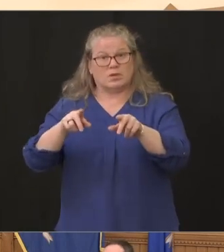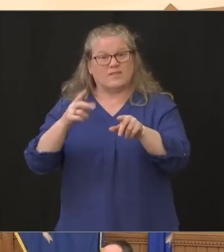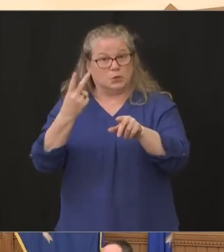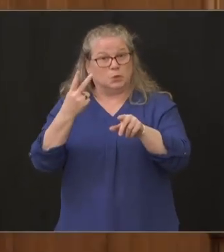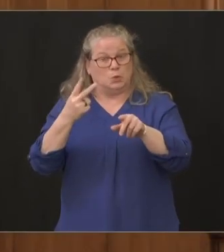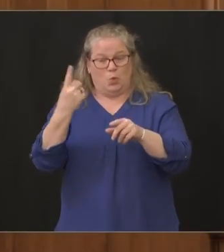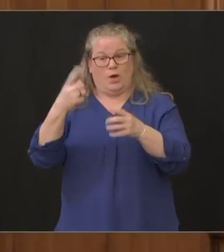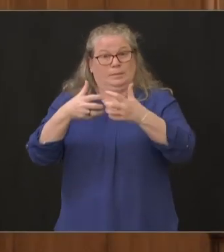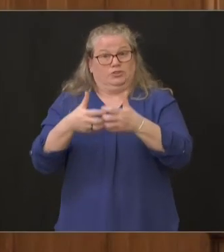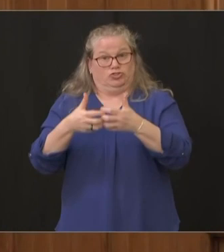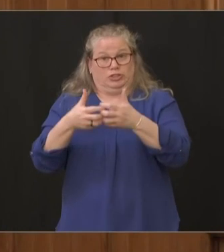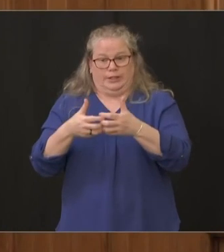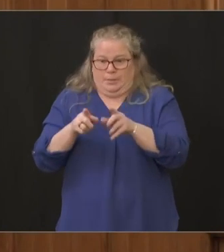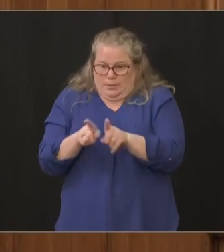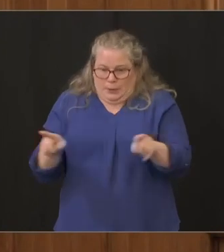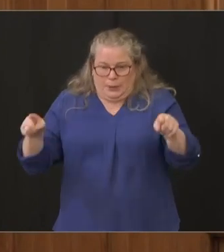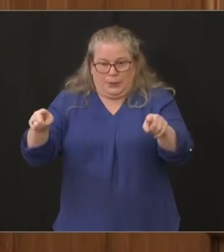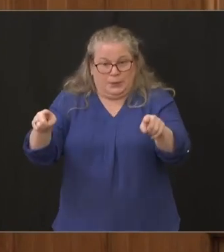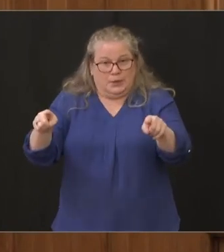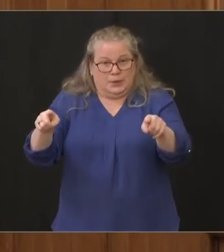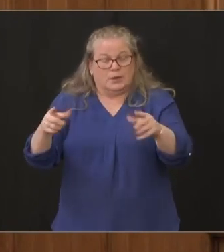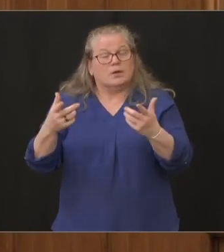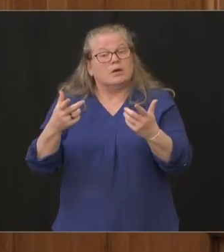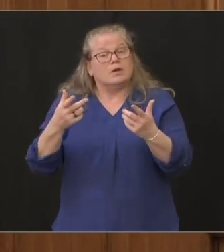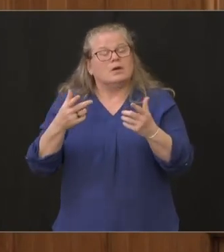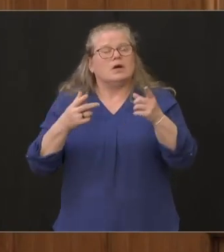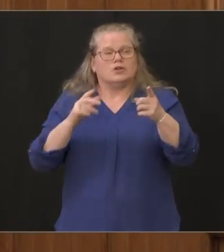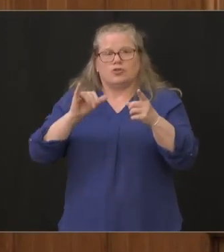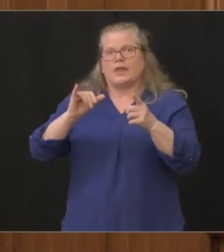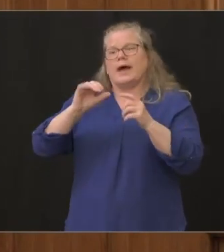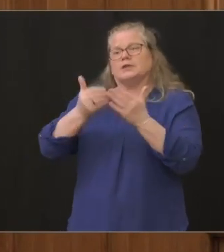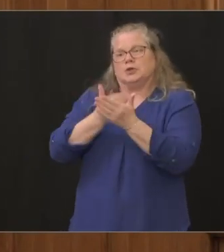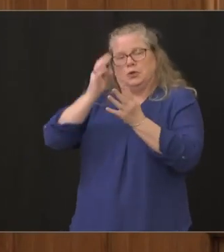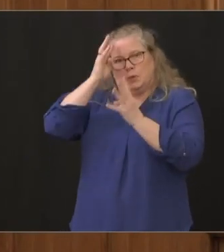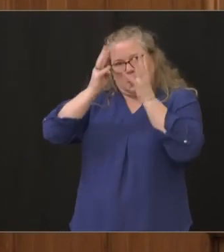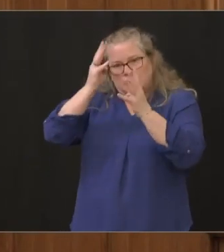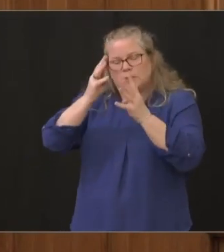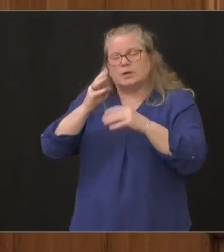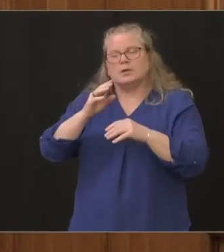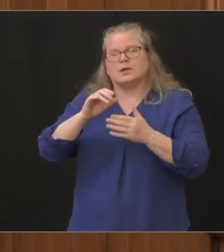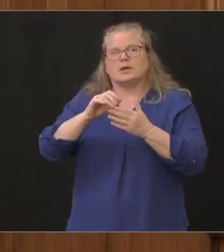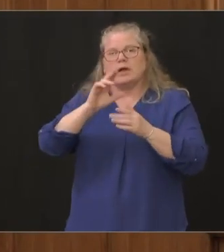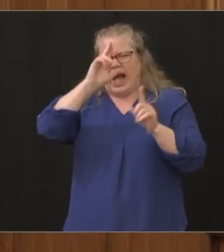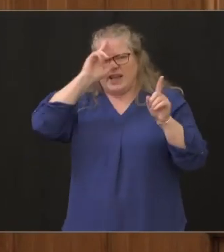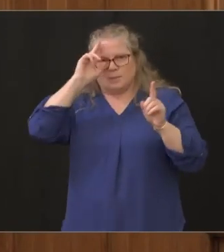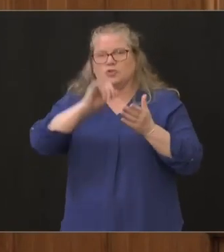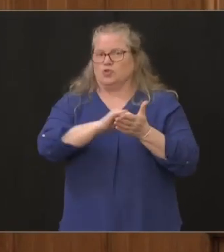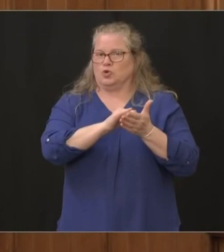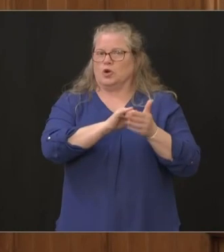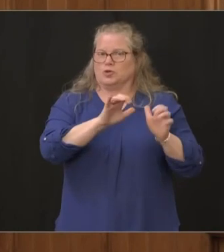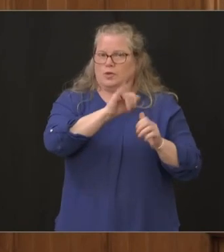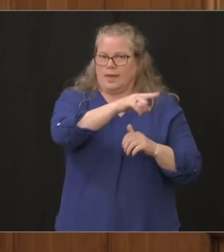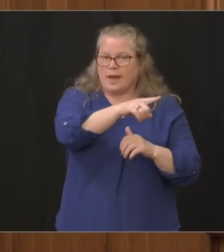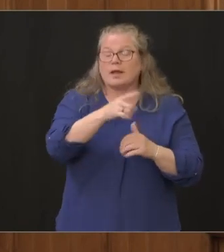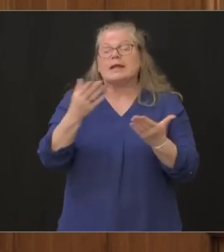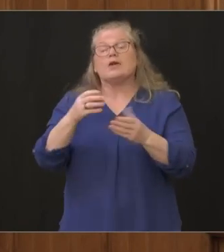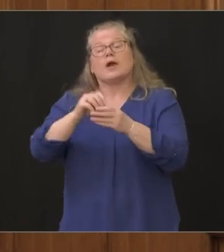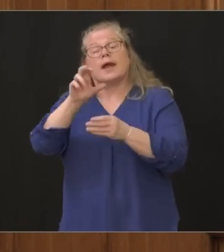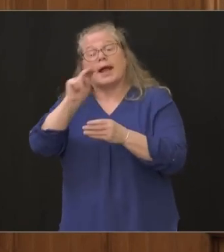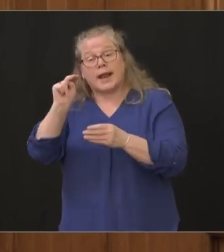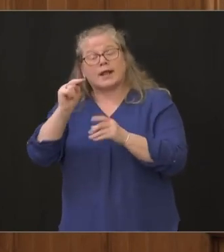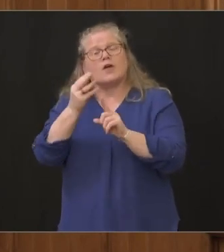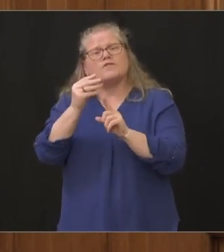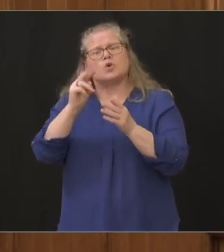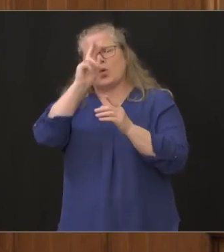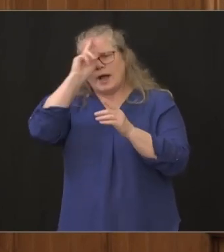uh and we've piloted it here uh in one of our hospitals in connecticut and it's being piloted in a few others as well uh so